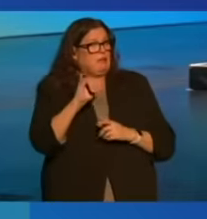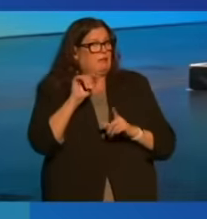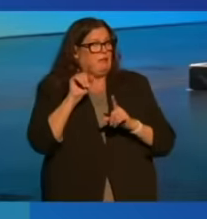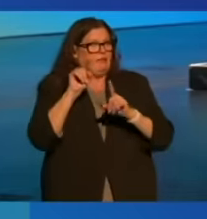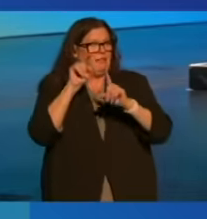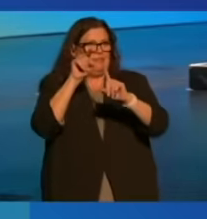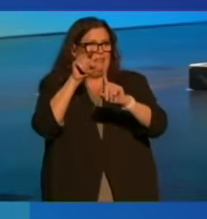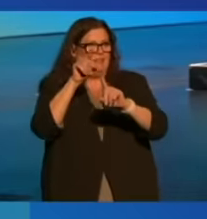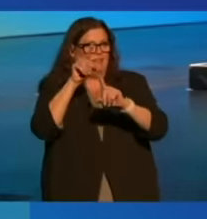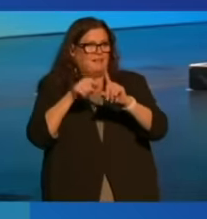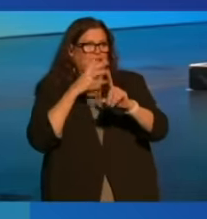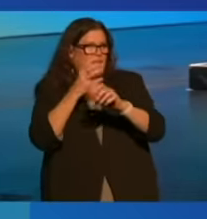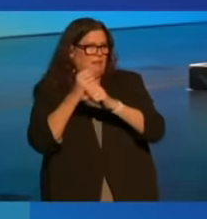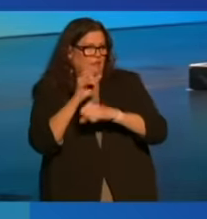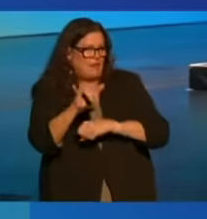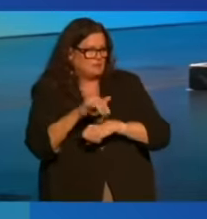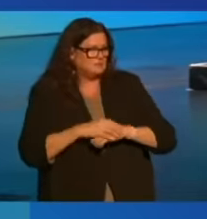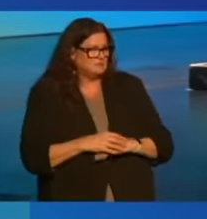reach.